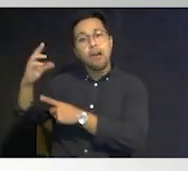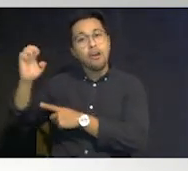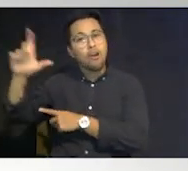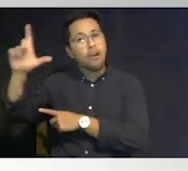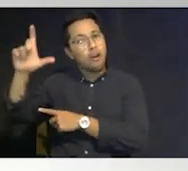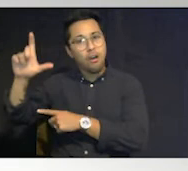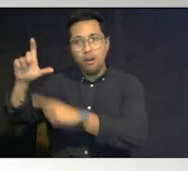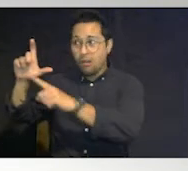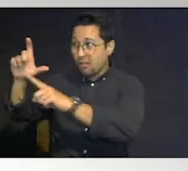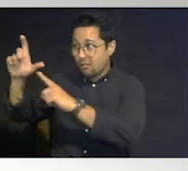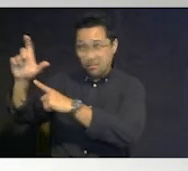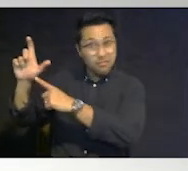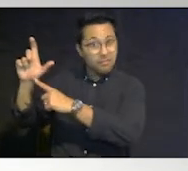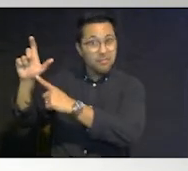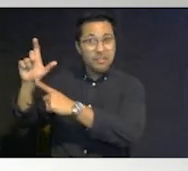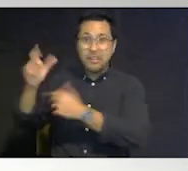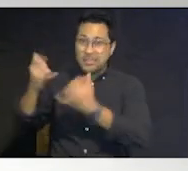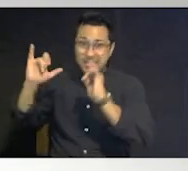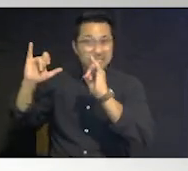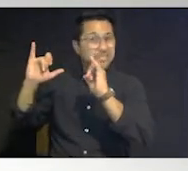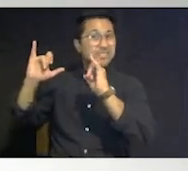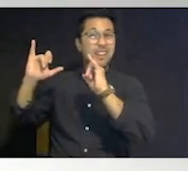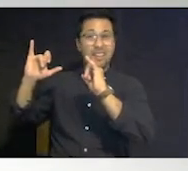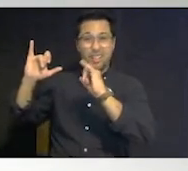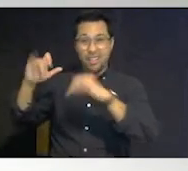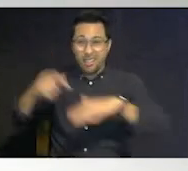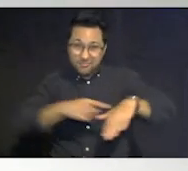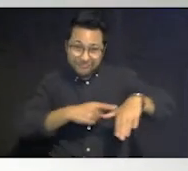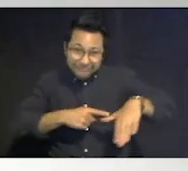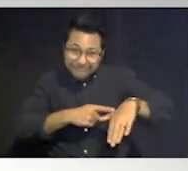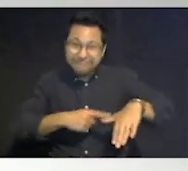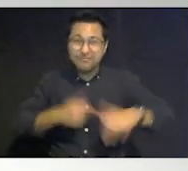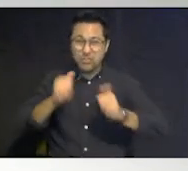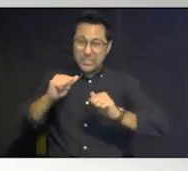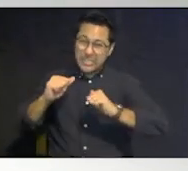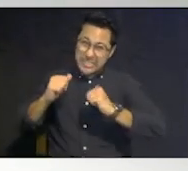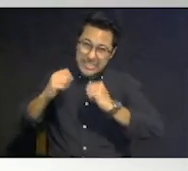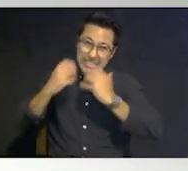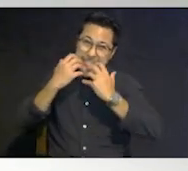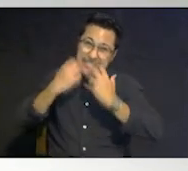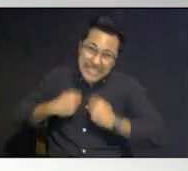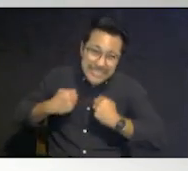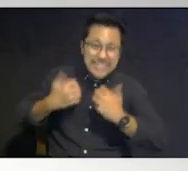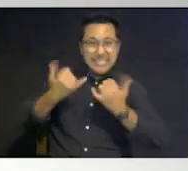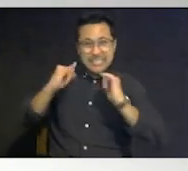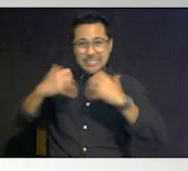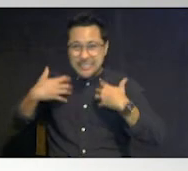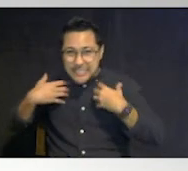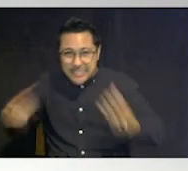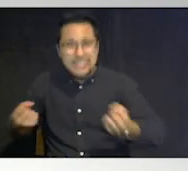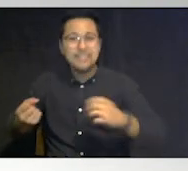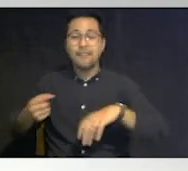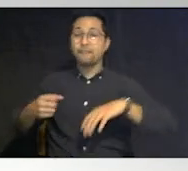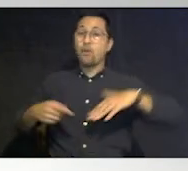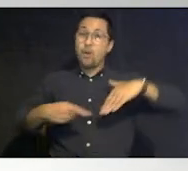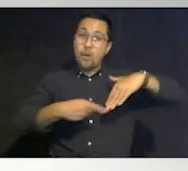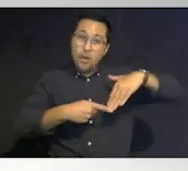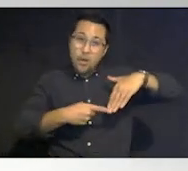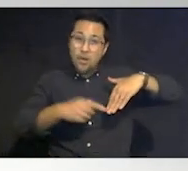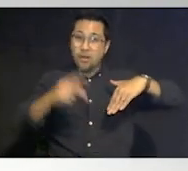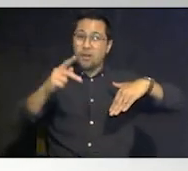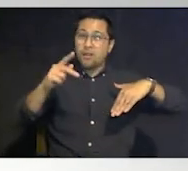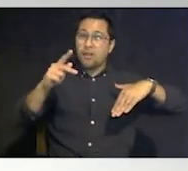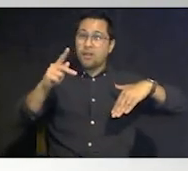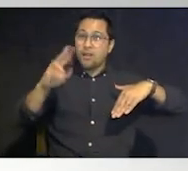it's taking a long time they're still recovering in the keys from hurricane irma you know that's years of